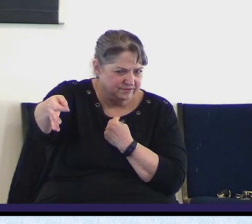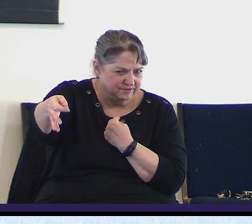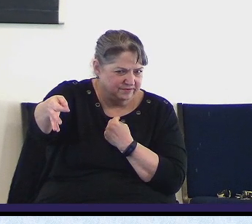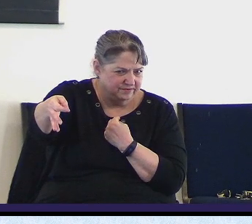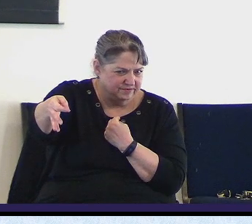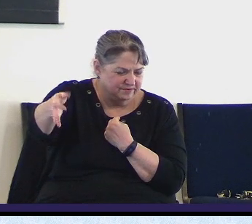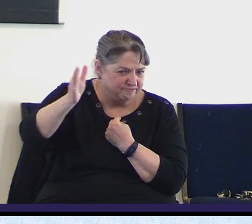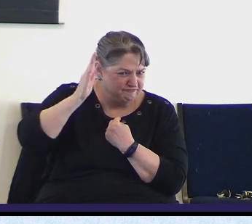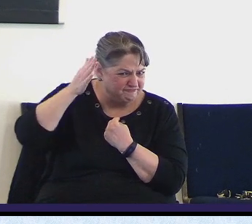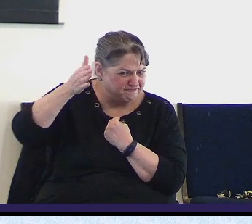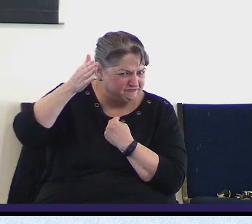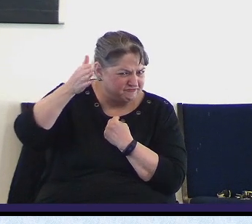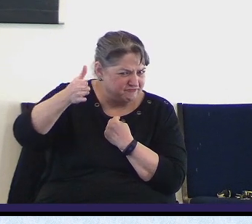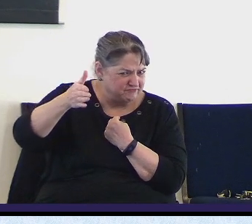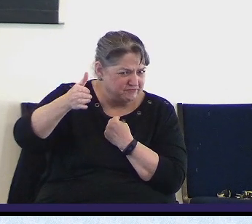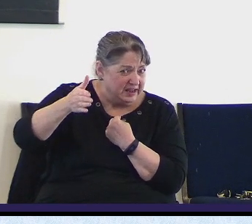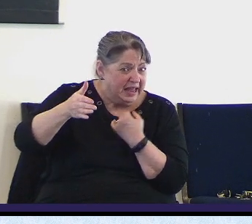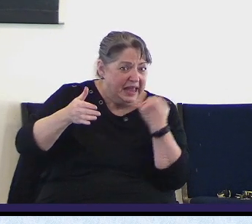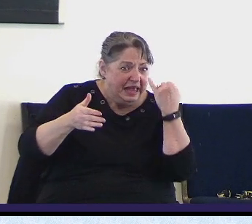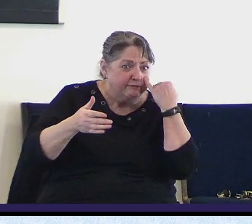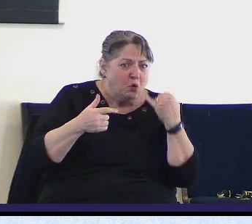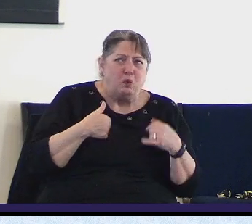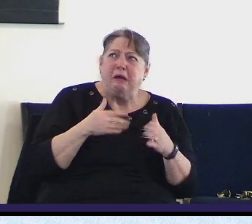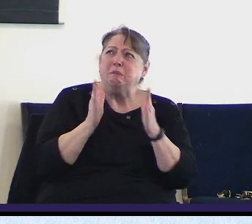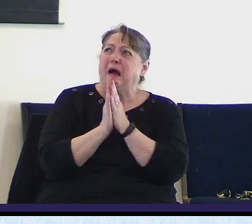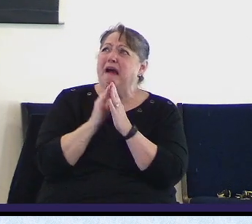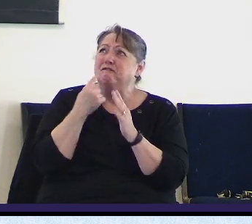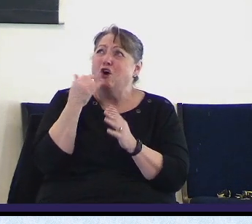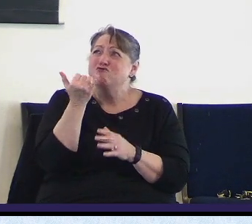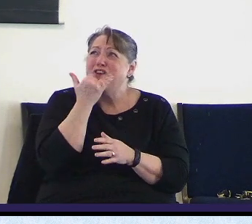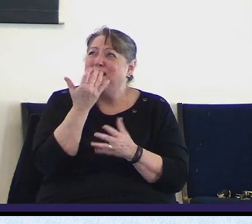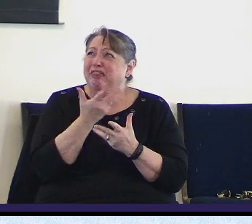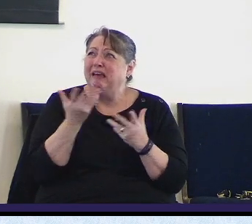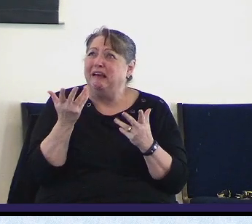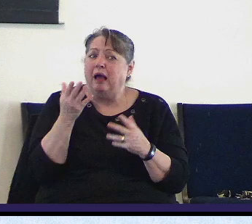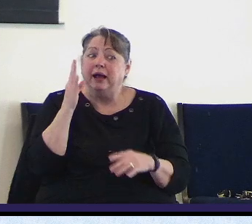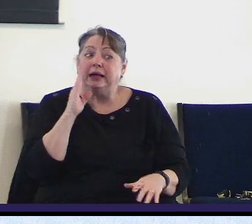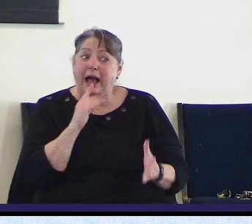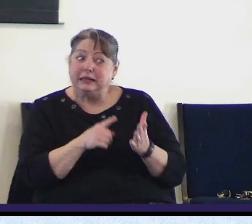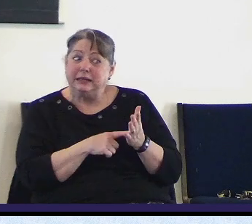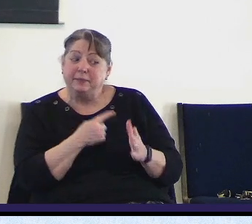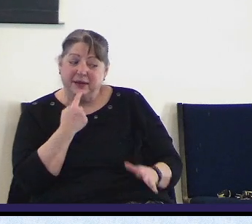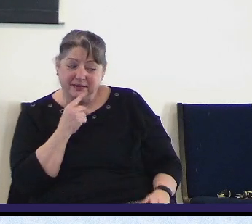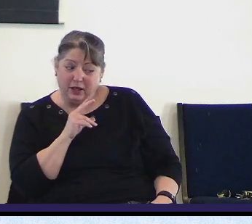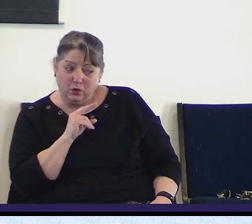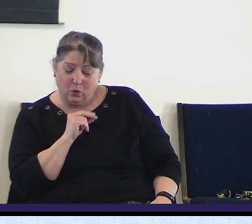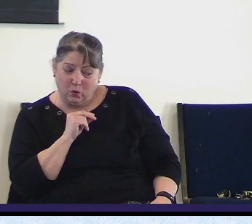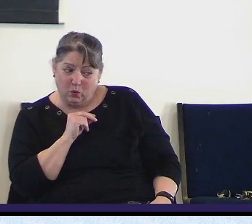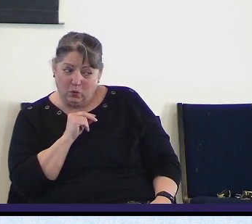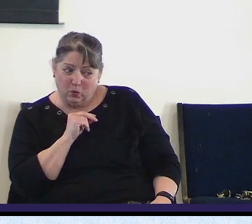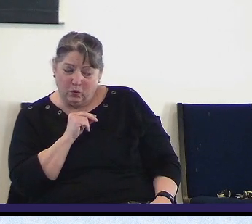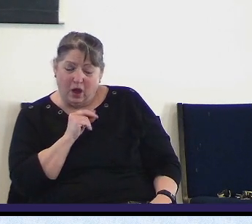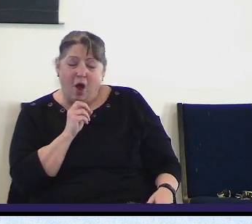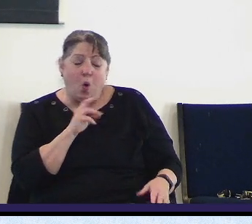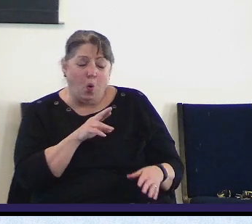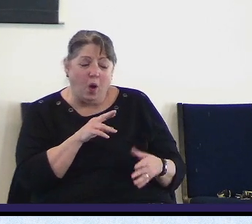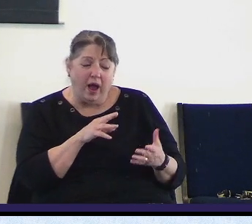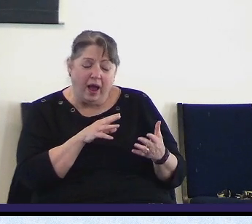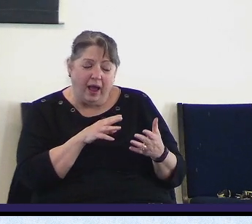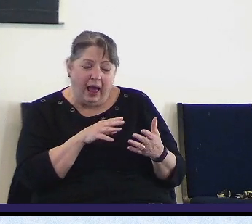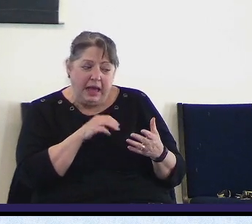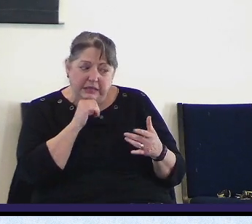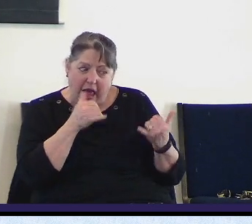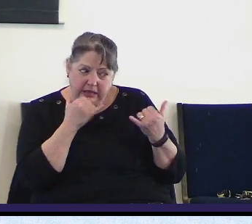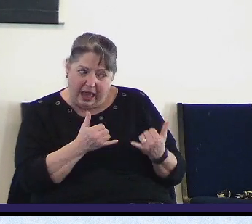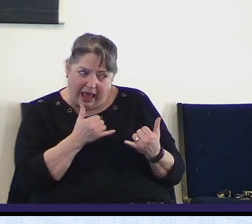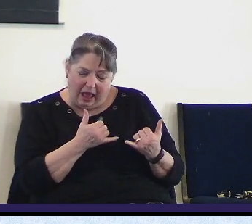when our request is wrong God says no when the timing is wrong he says slow and when you are